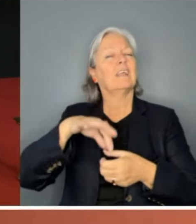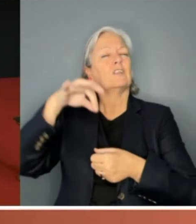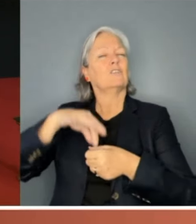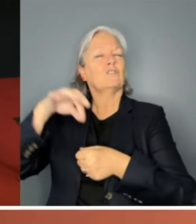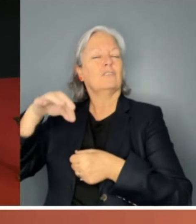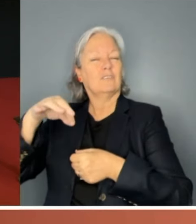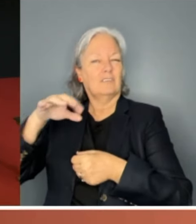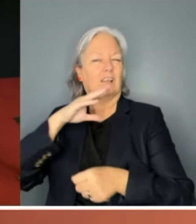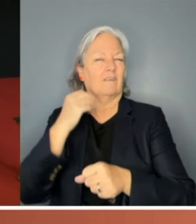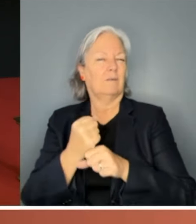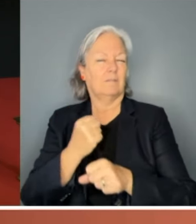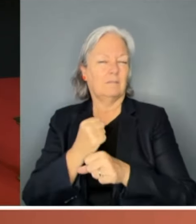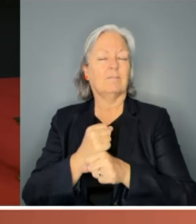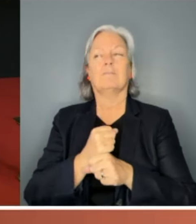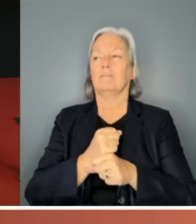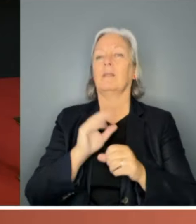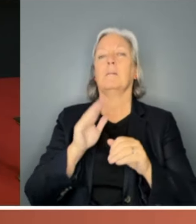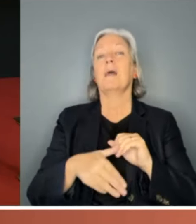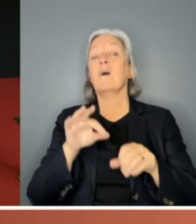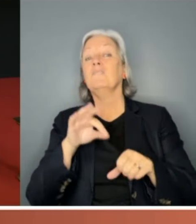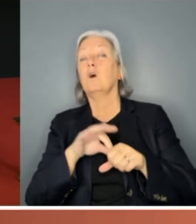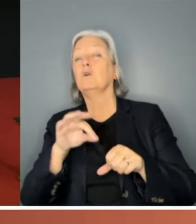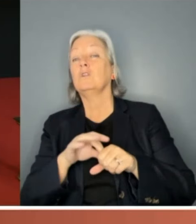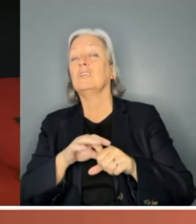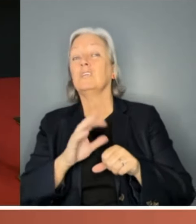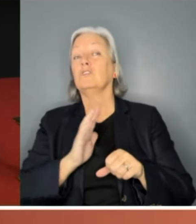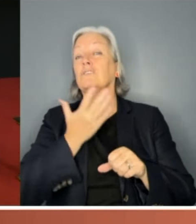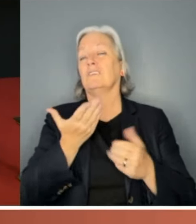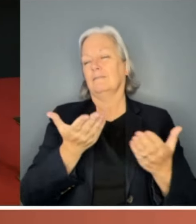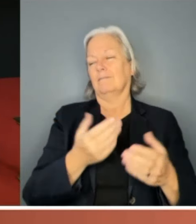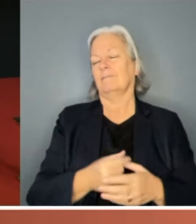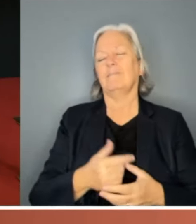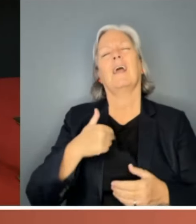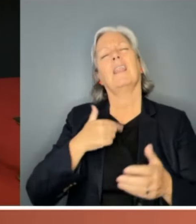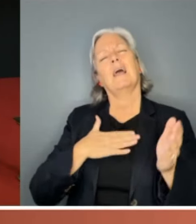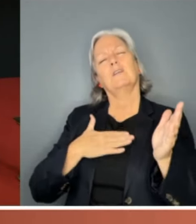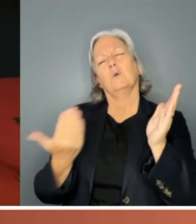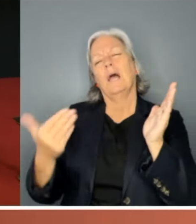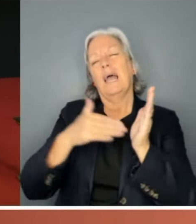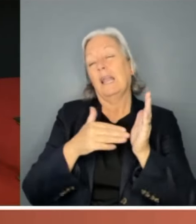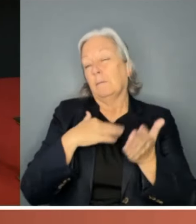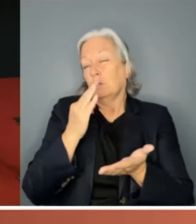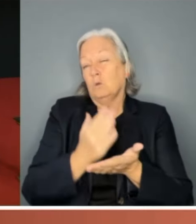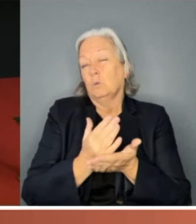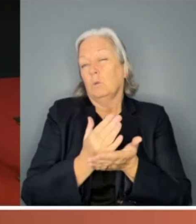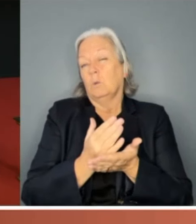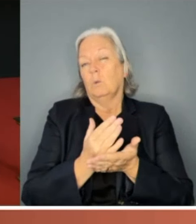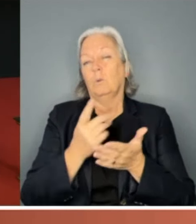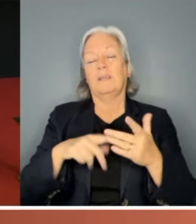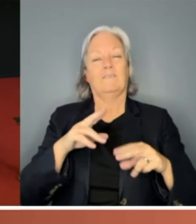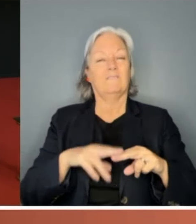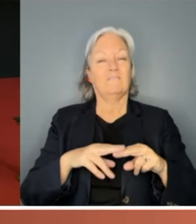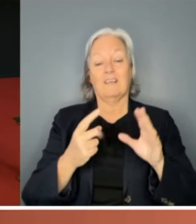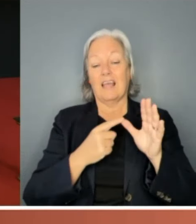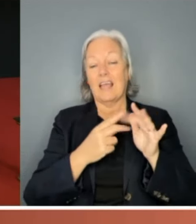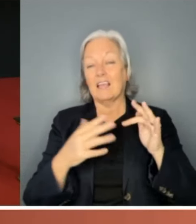voter attraction to the Teals. I might just add to this, I don't know if Andrew Lee is with